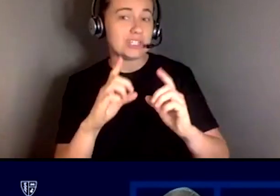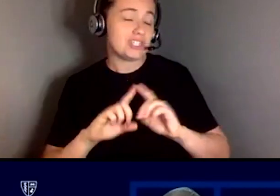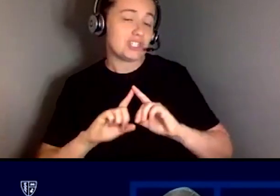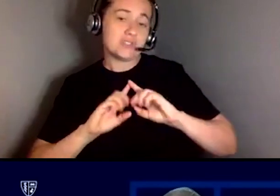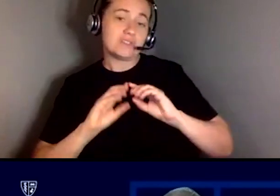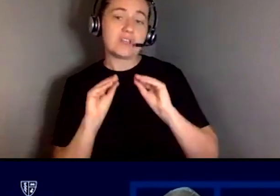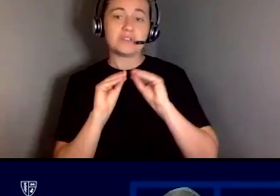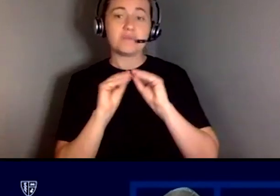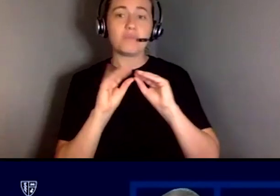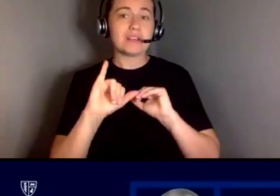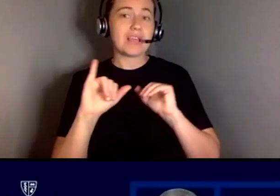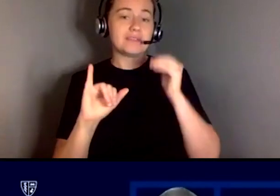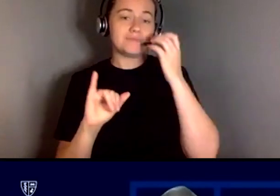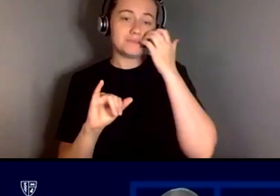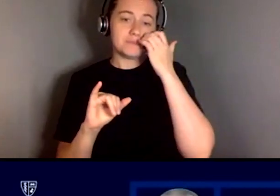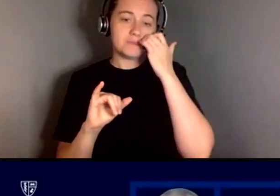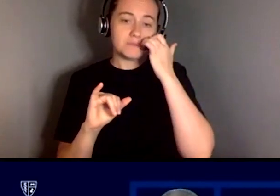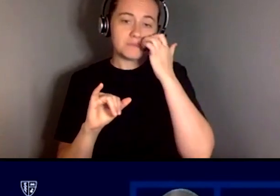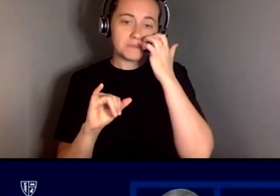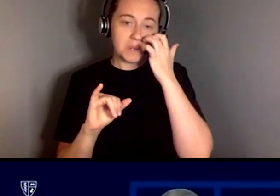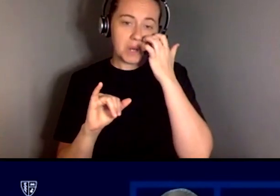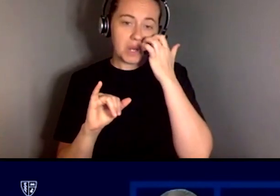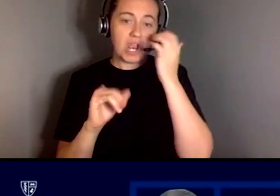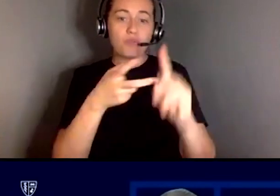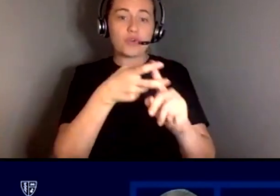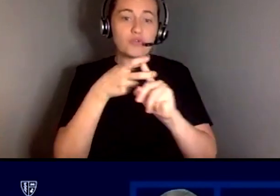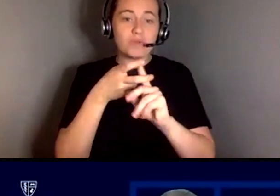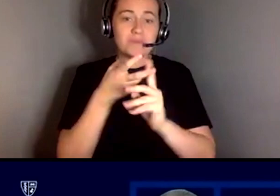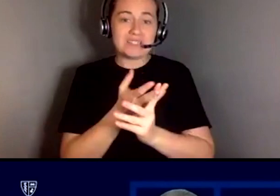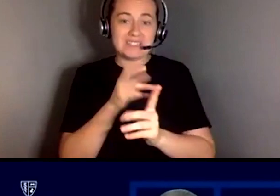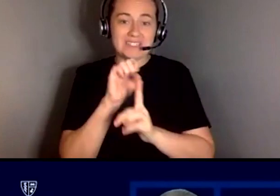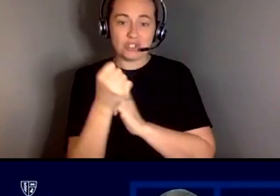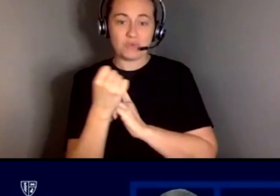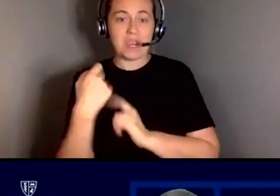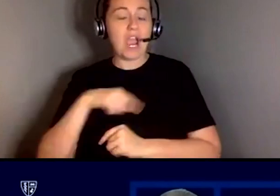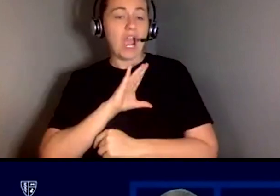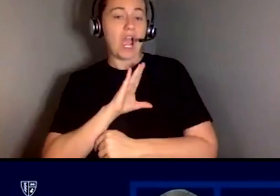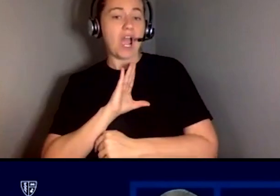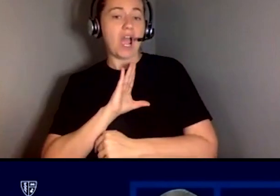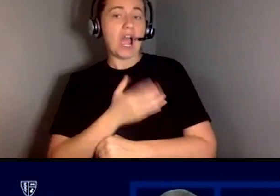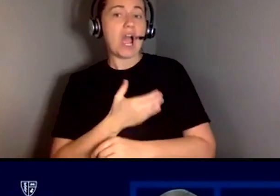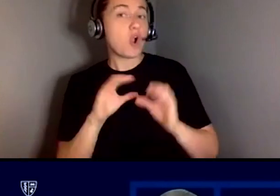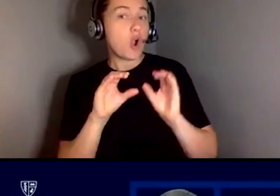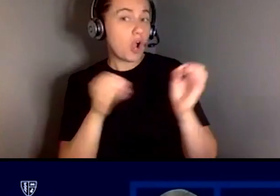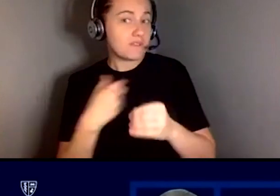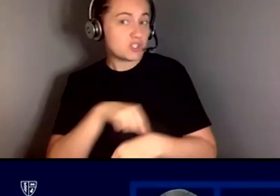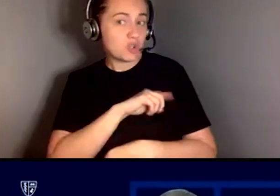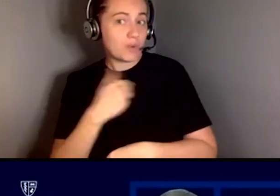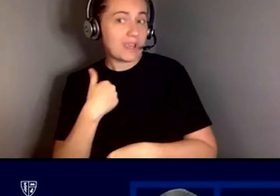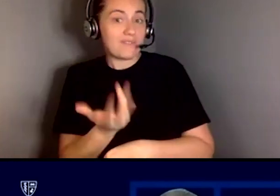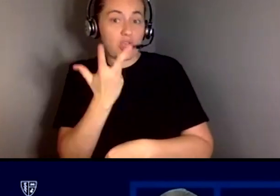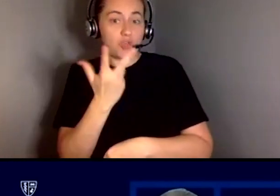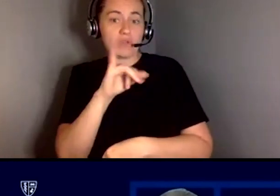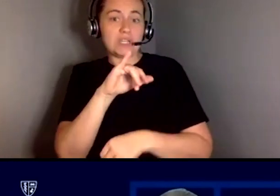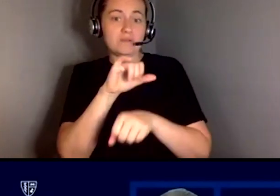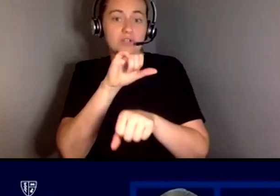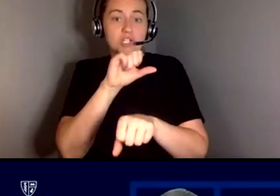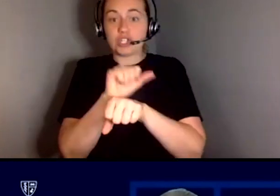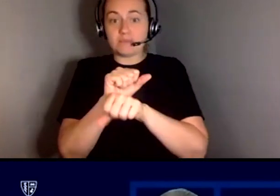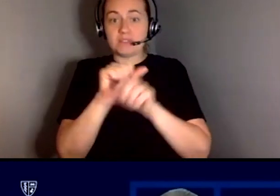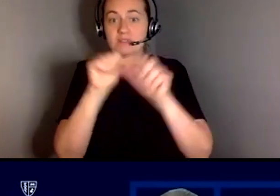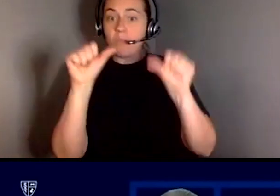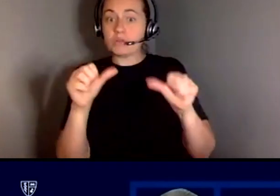recruitment and hiring situation our office in and of itself where we have three jobs posted right now um